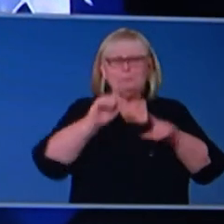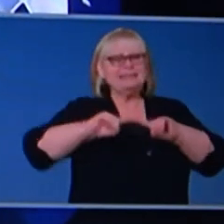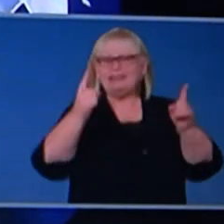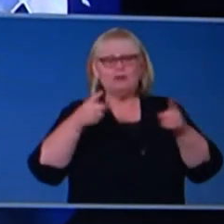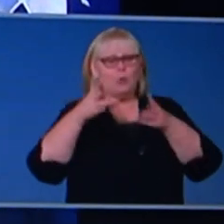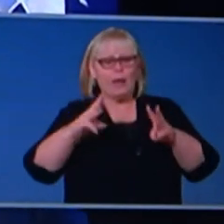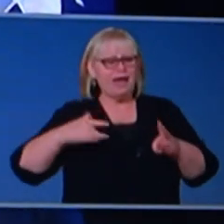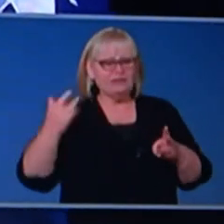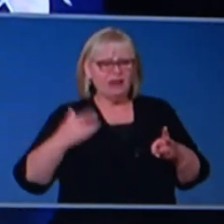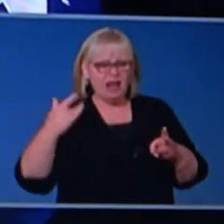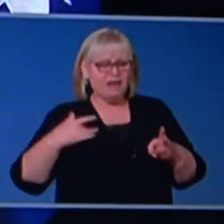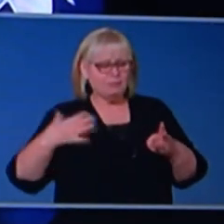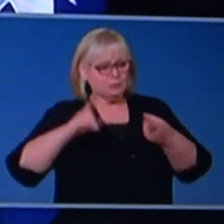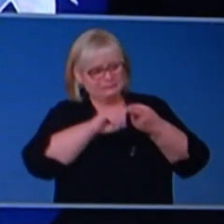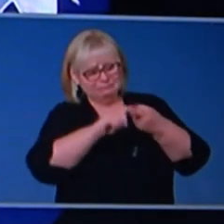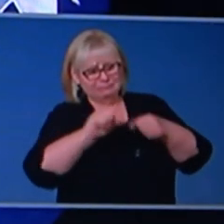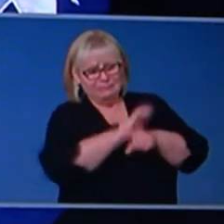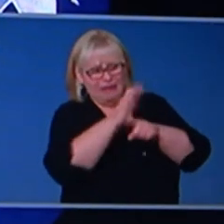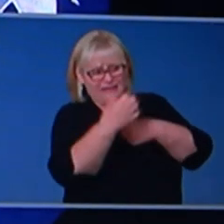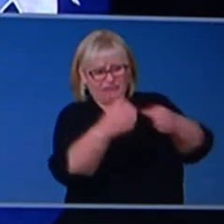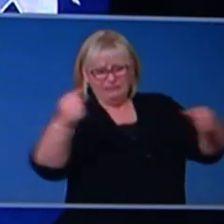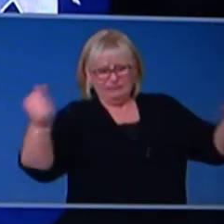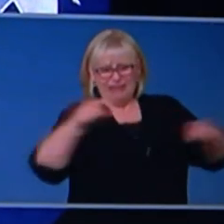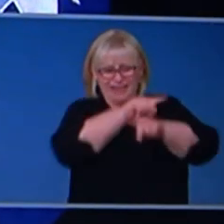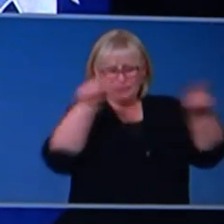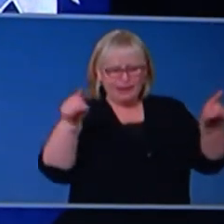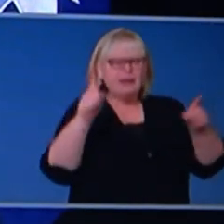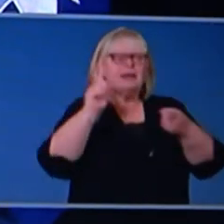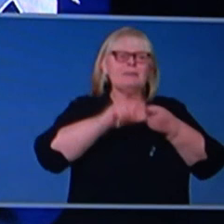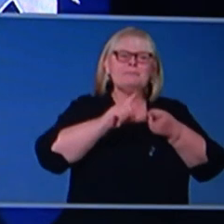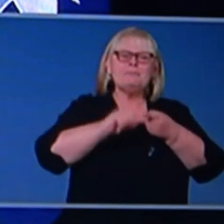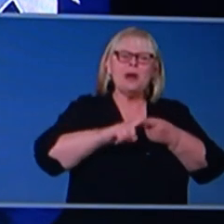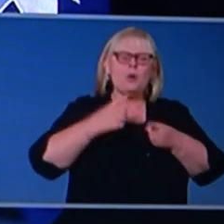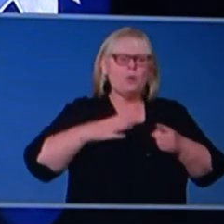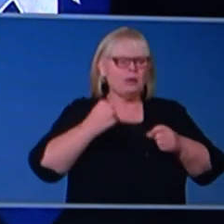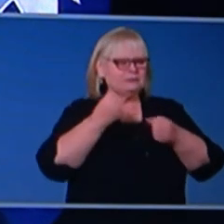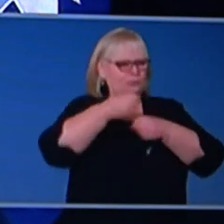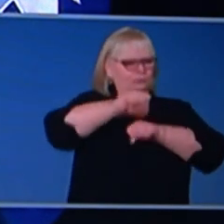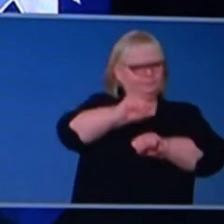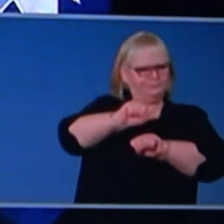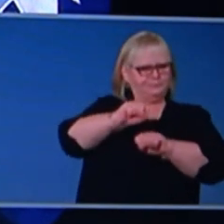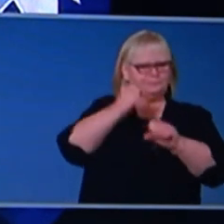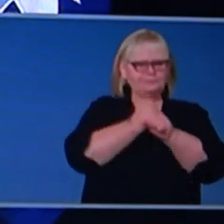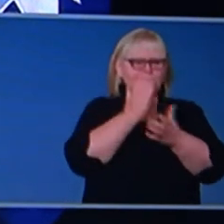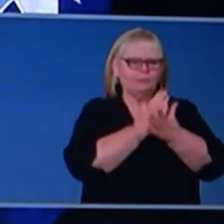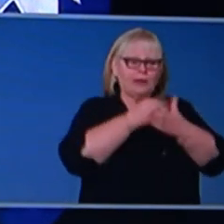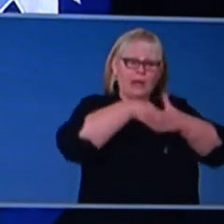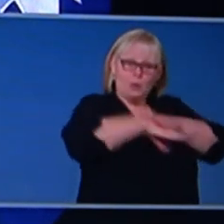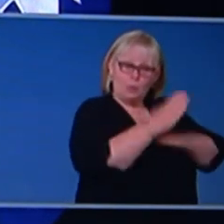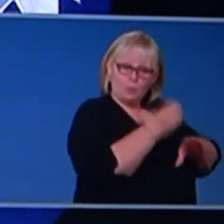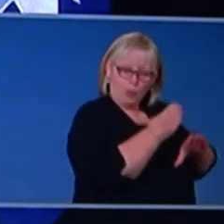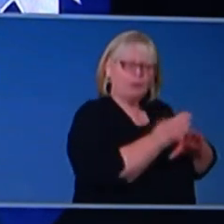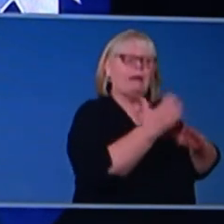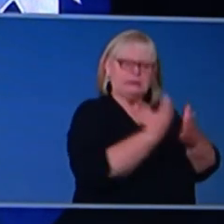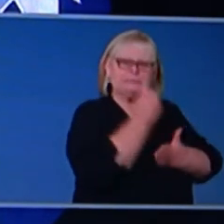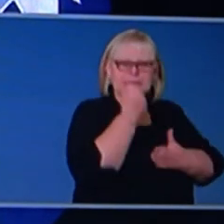Of course it will, because the virus will be out there and we need to be able to protect our economy, our, our health, our safety, uh, against the coronavirus